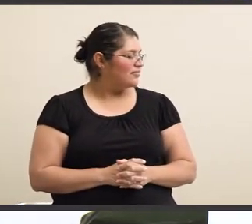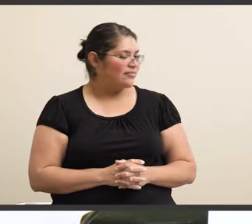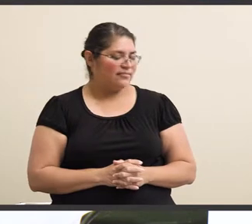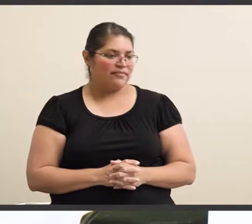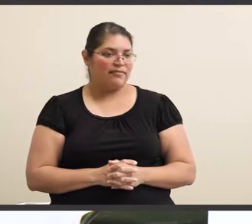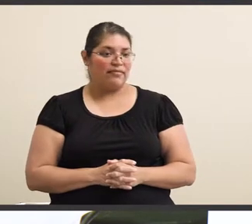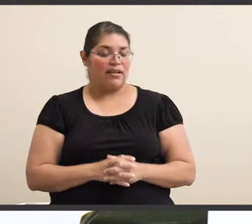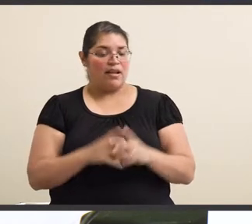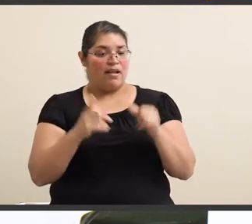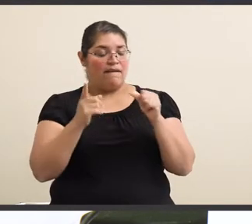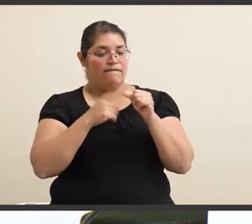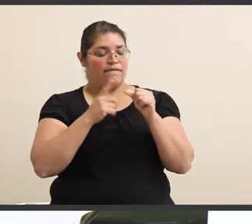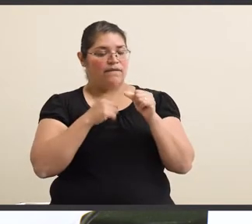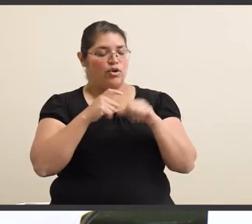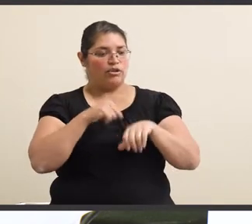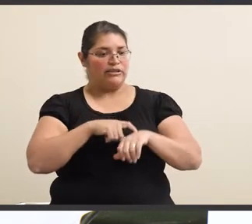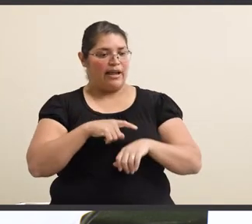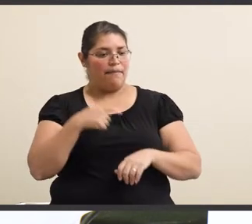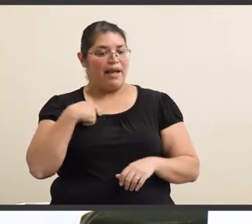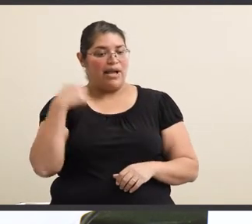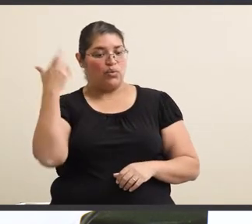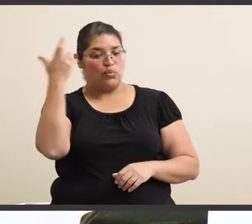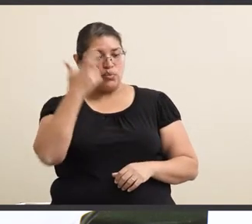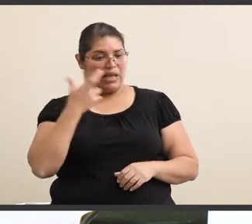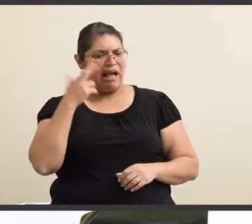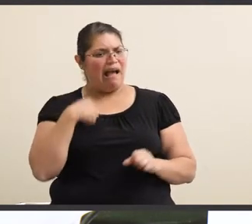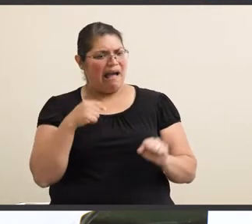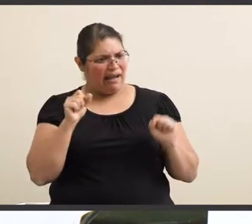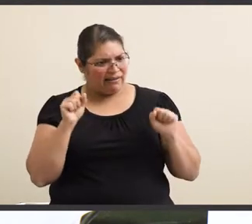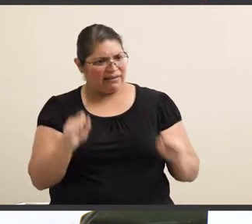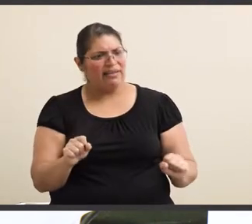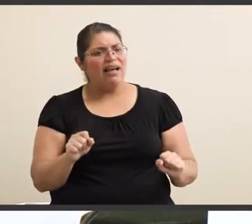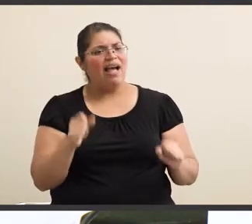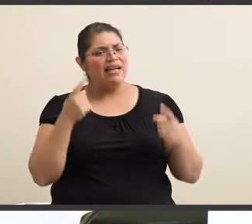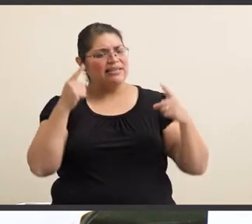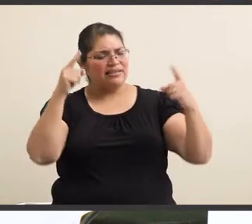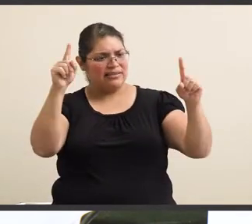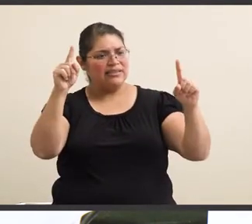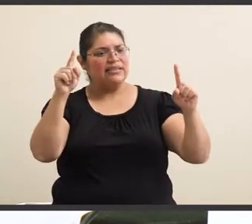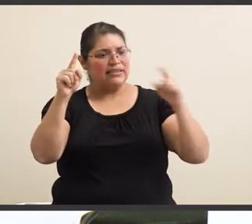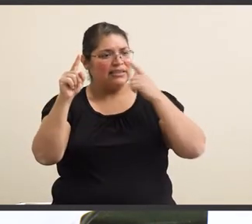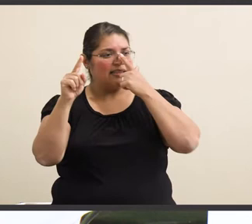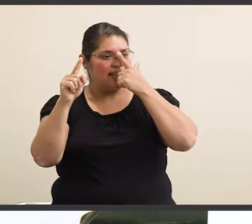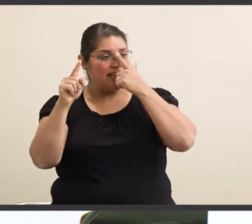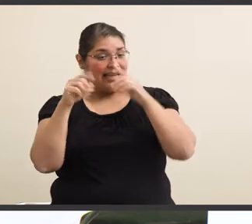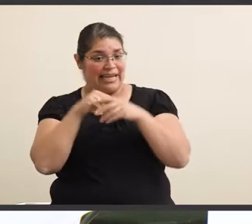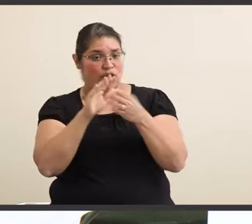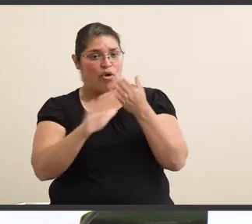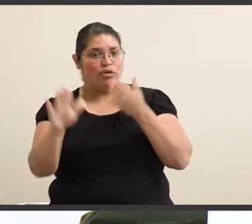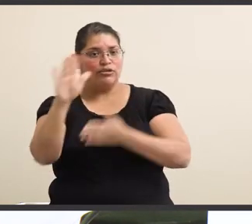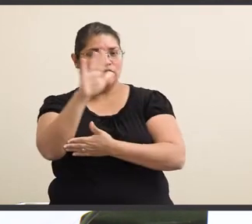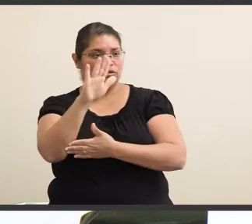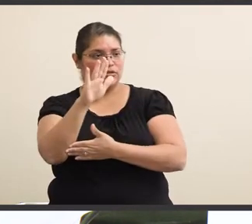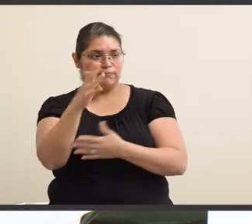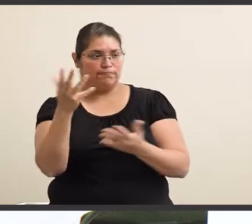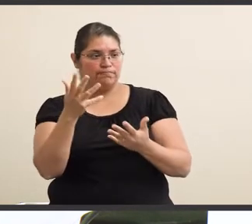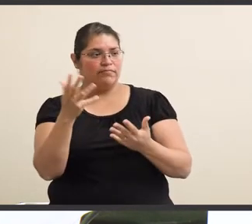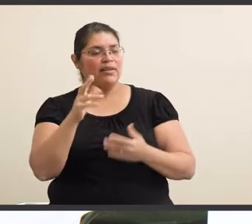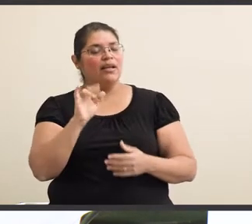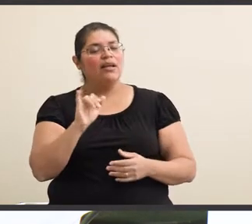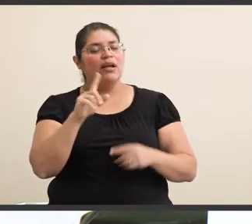The first time that I realized that I could actually succeed in college was